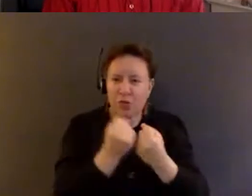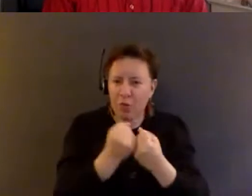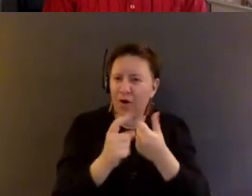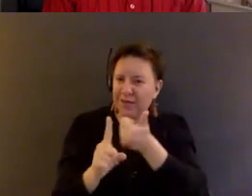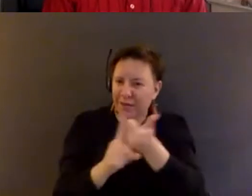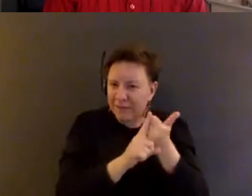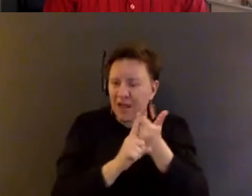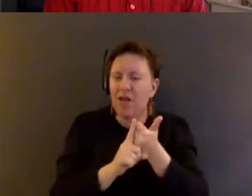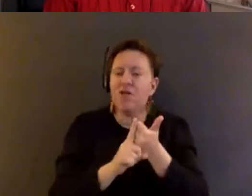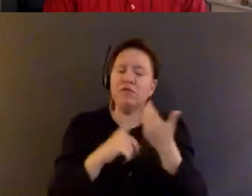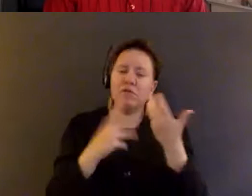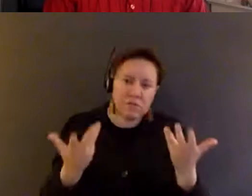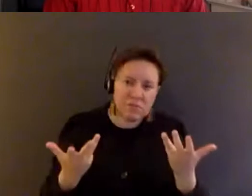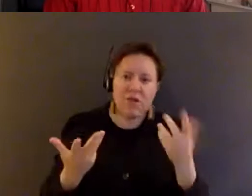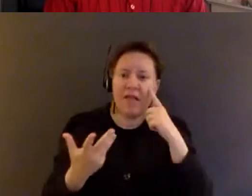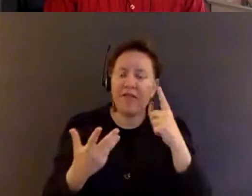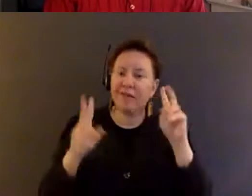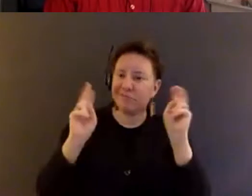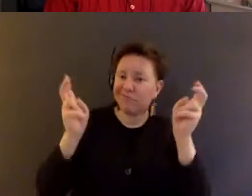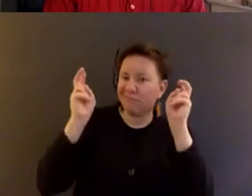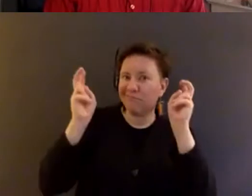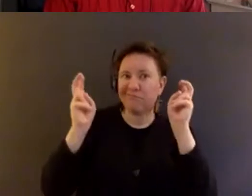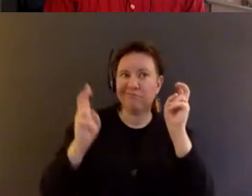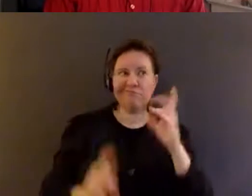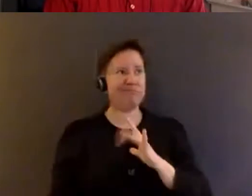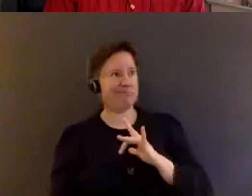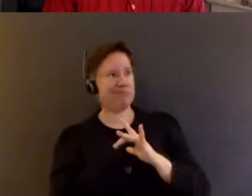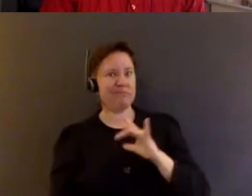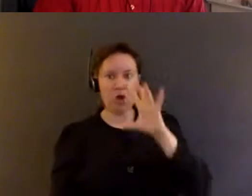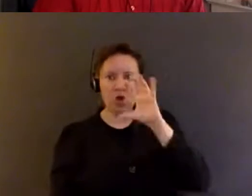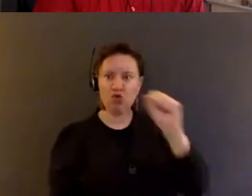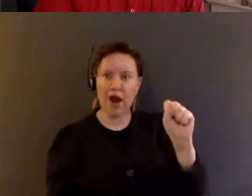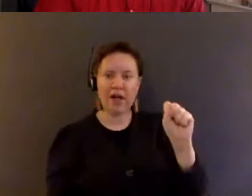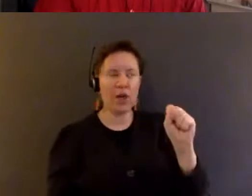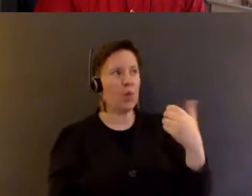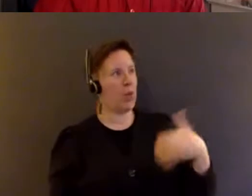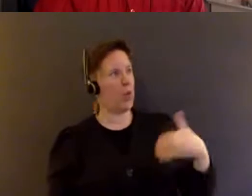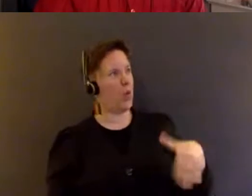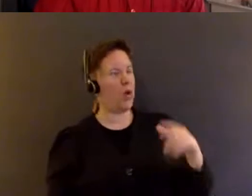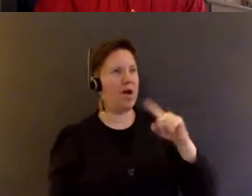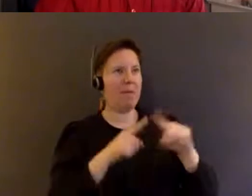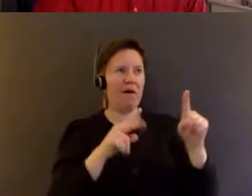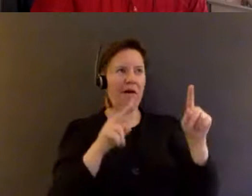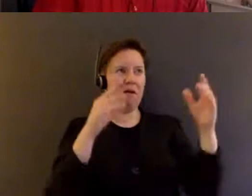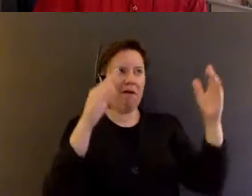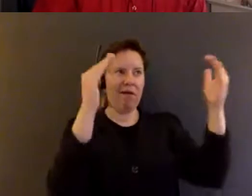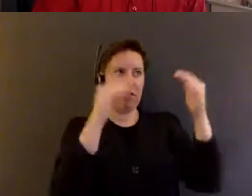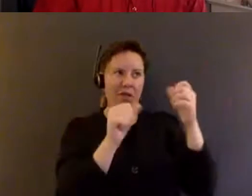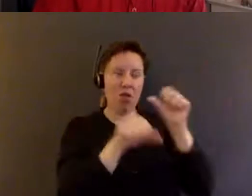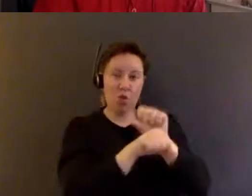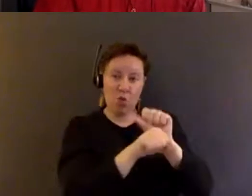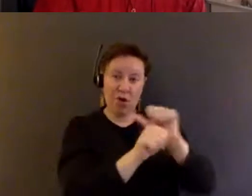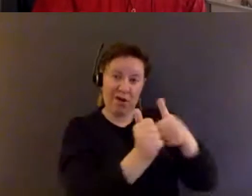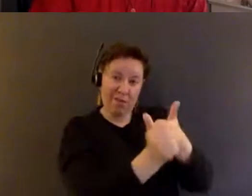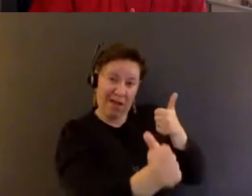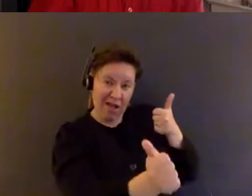I think that, you know, the slogan is appealing and attractive, um, at one level, but I think the, the work is in the, um,